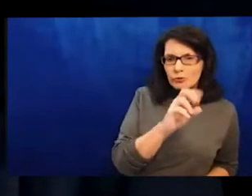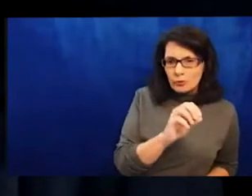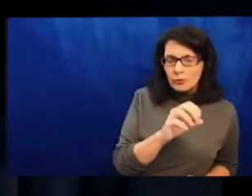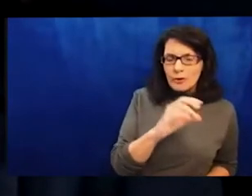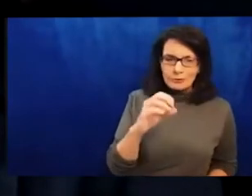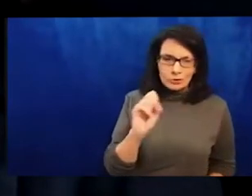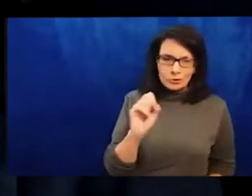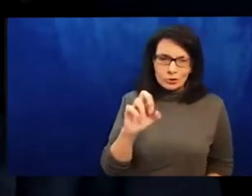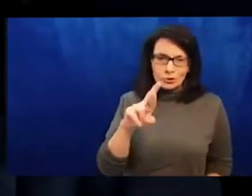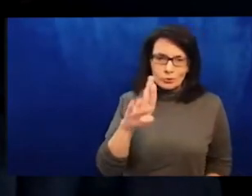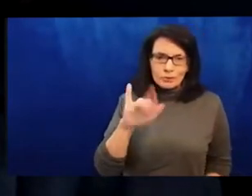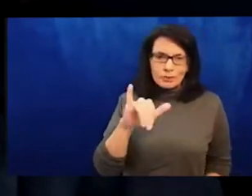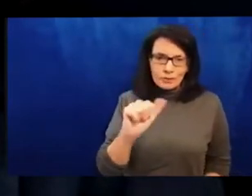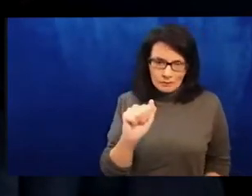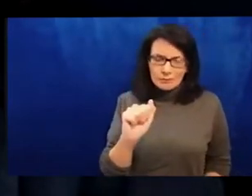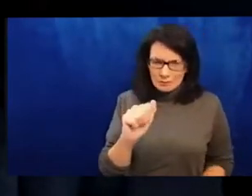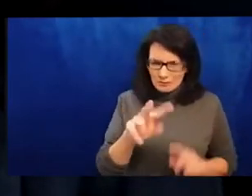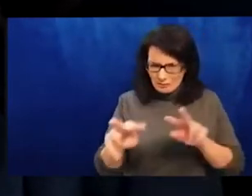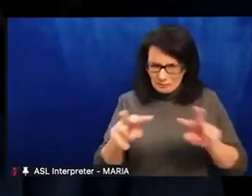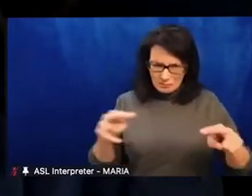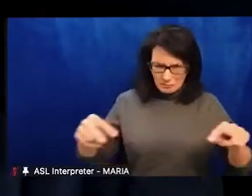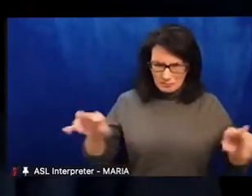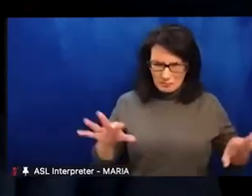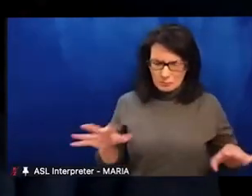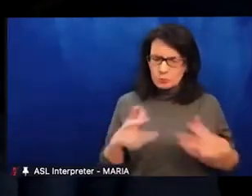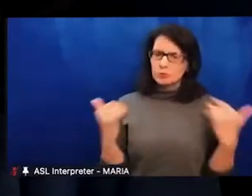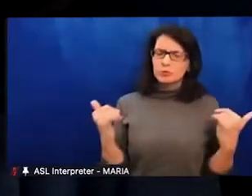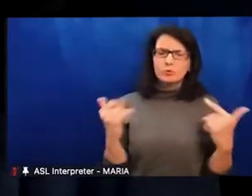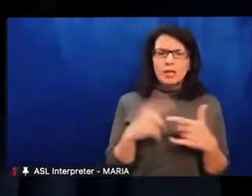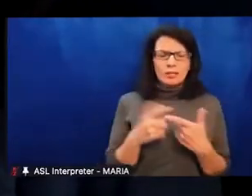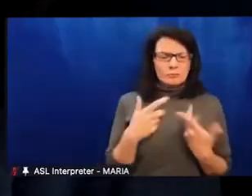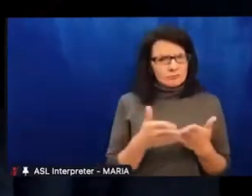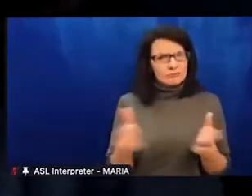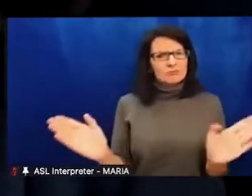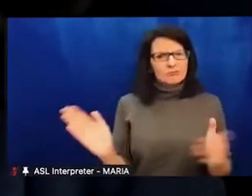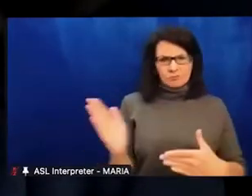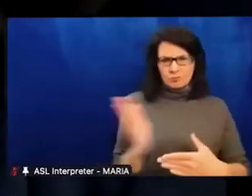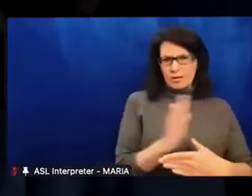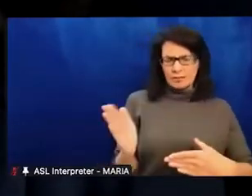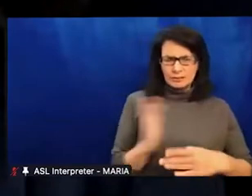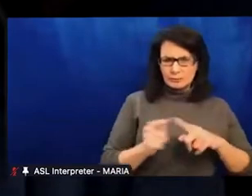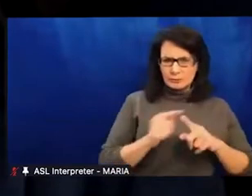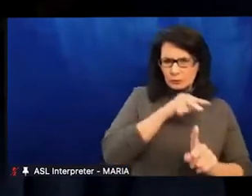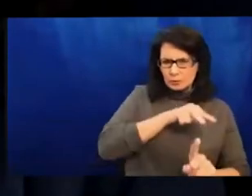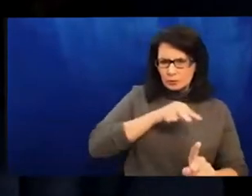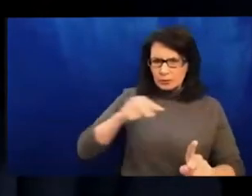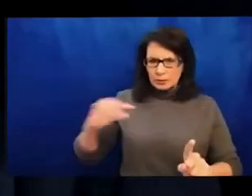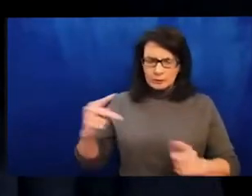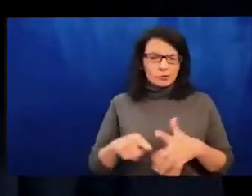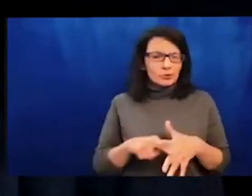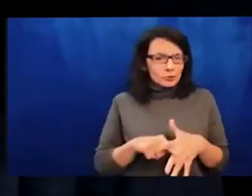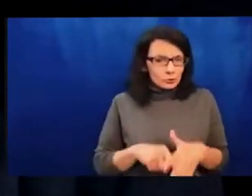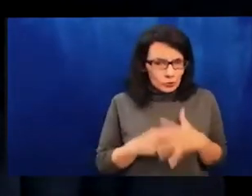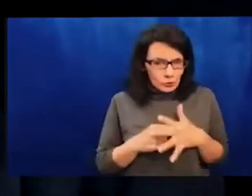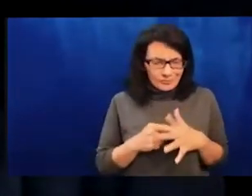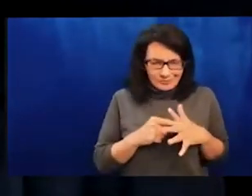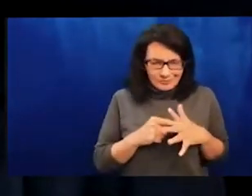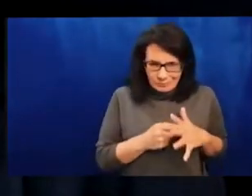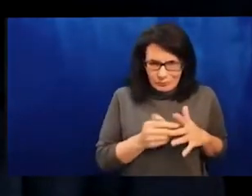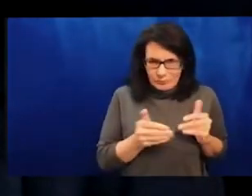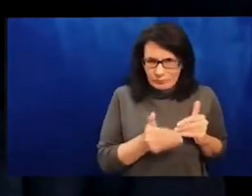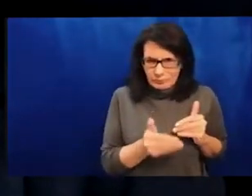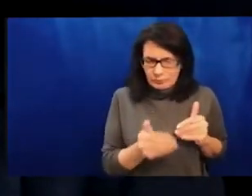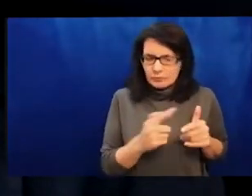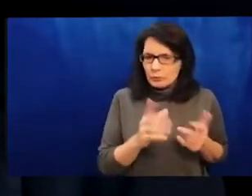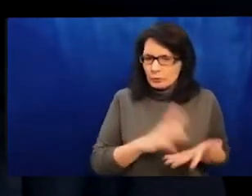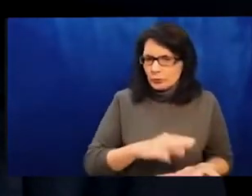leading up to this occupation of Ukraine, in Afghanistan, in Syria, and to bring it closer to home for me personally as an Albanian via